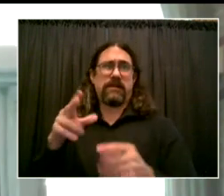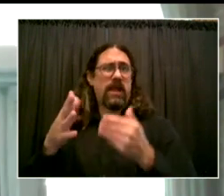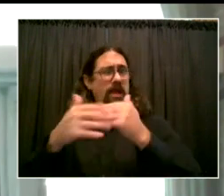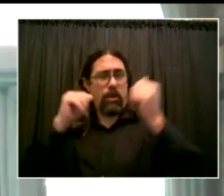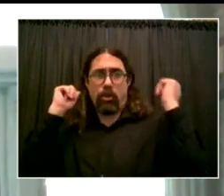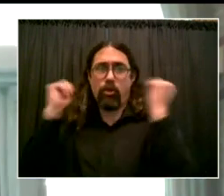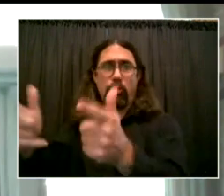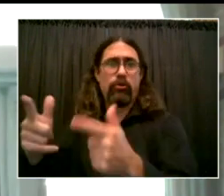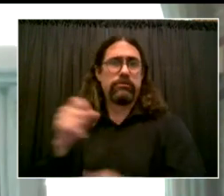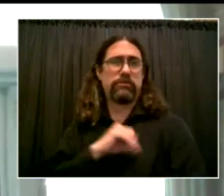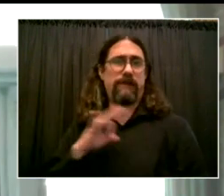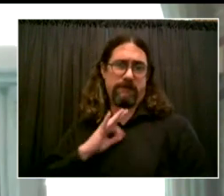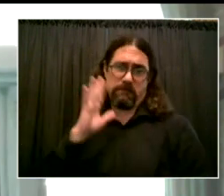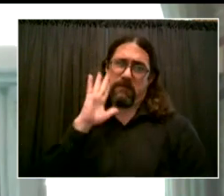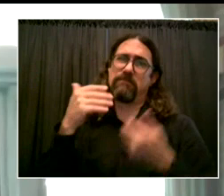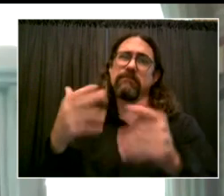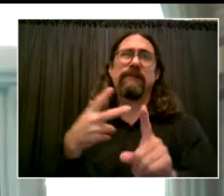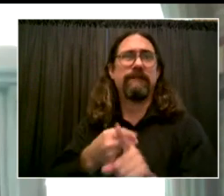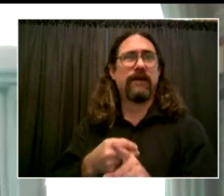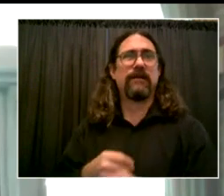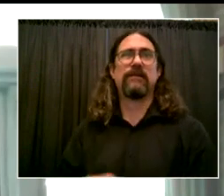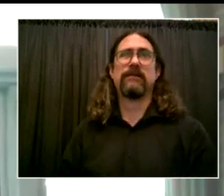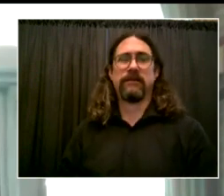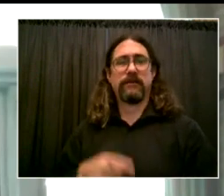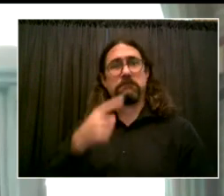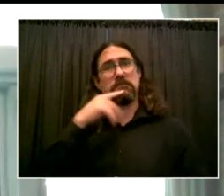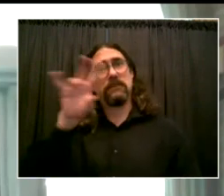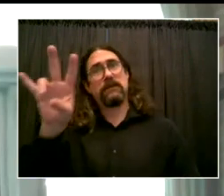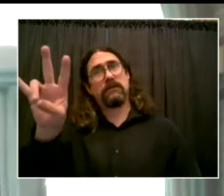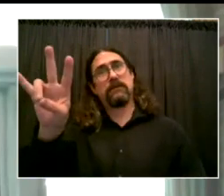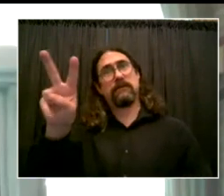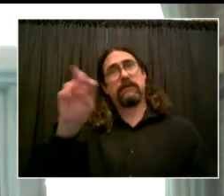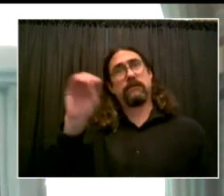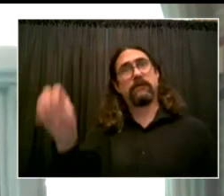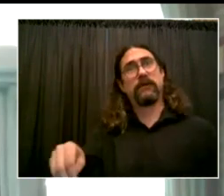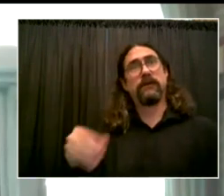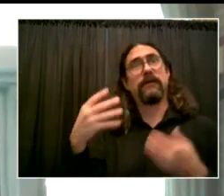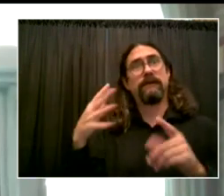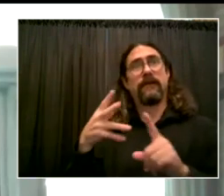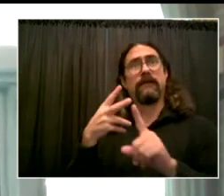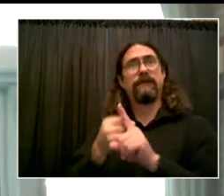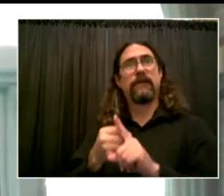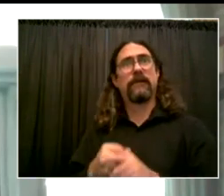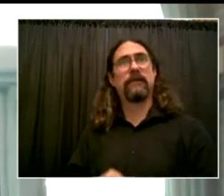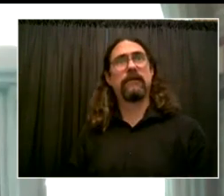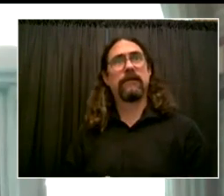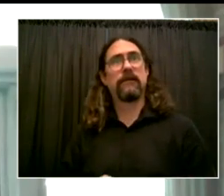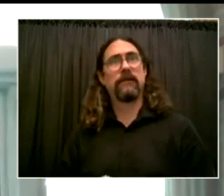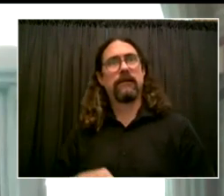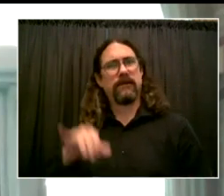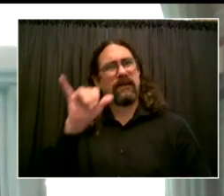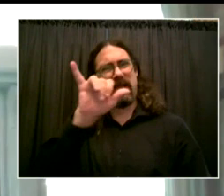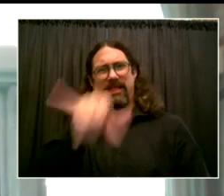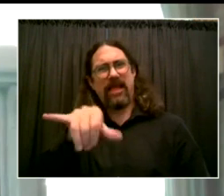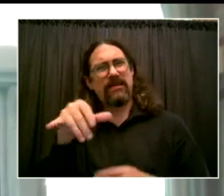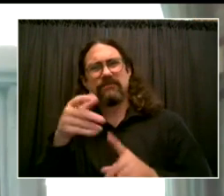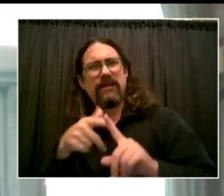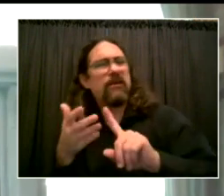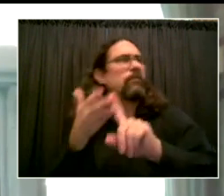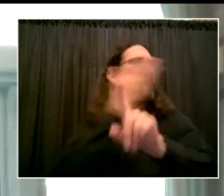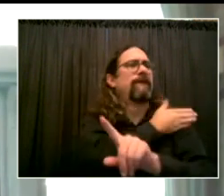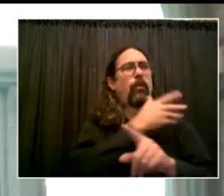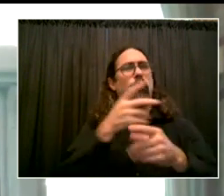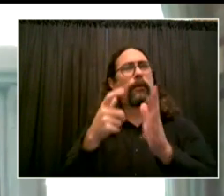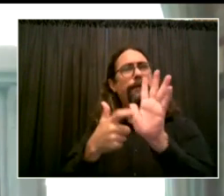pre, you know, having a mandate in place. And so we are looking forward to the rest of our workforce complying. We're also